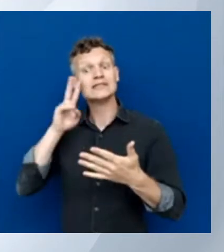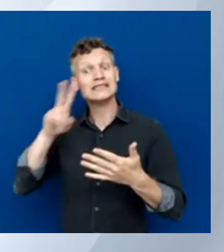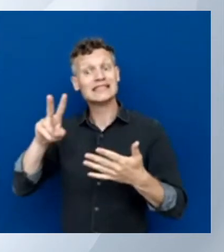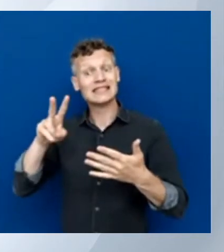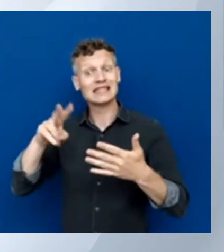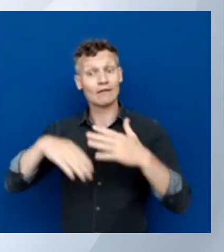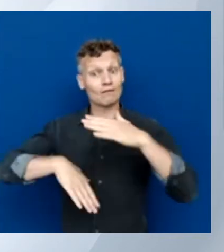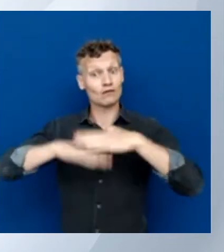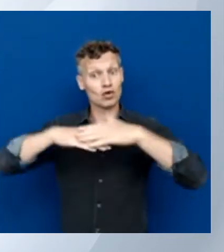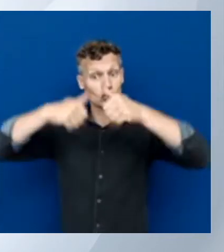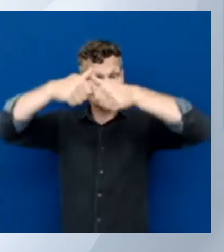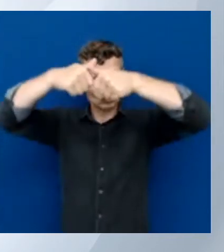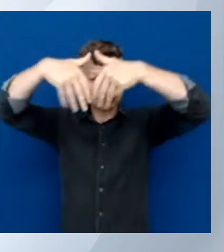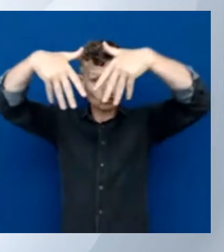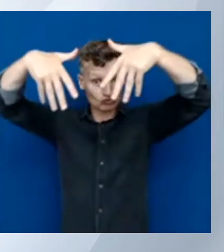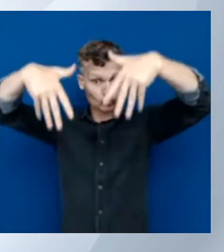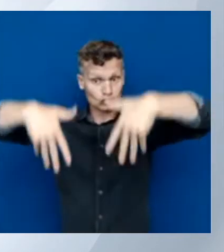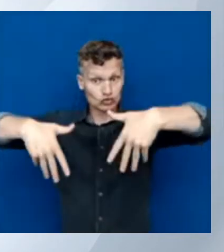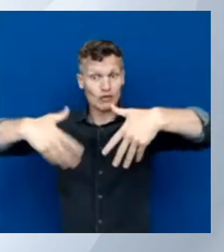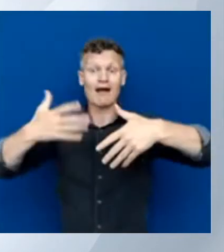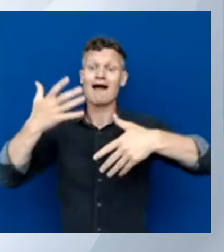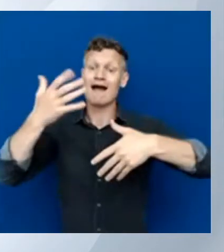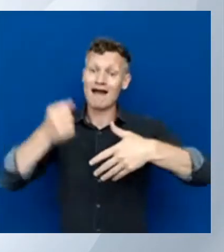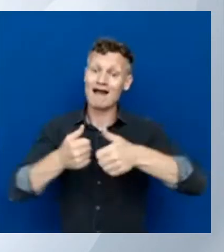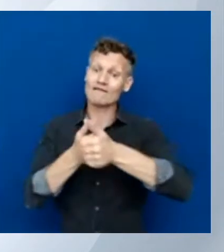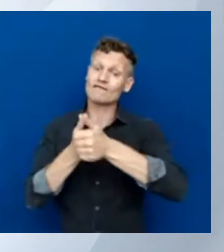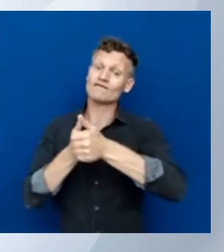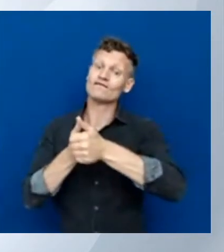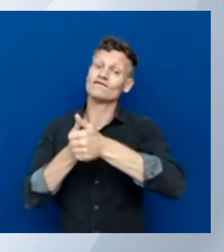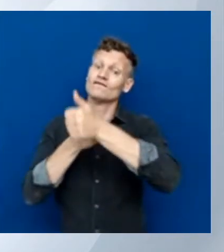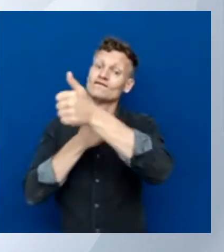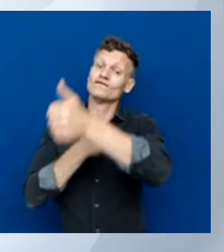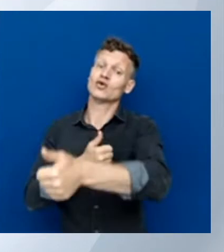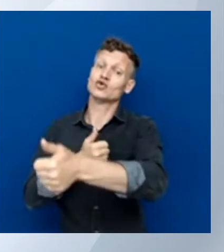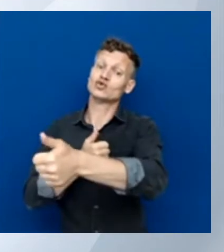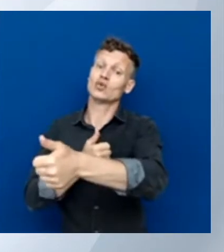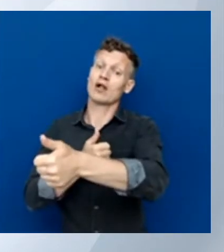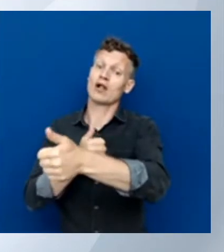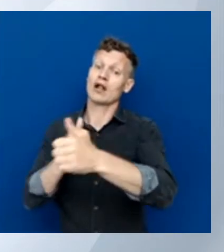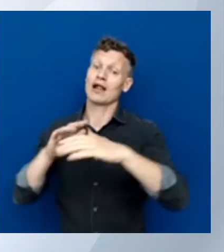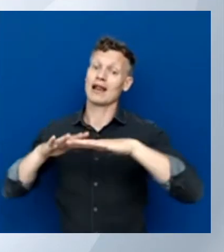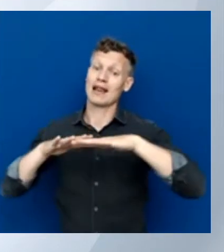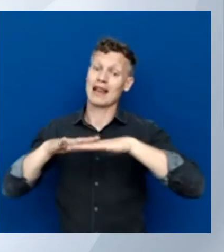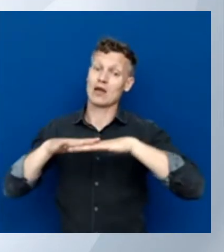involved. And you go all the way down. And you see here Diagram.